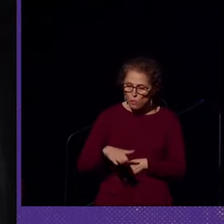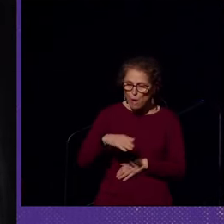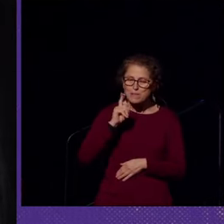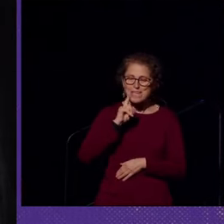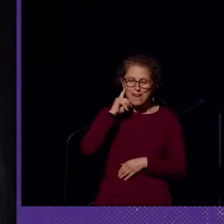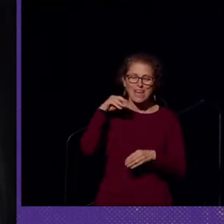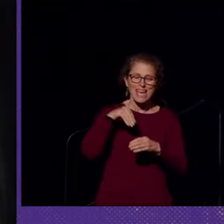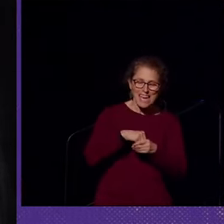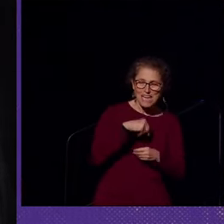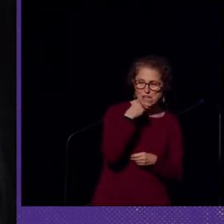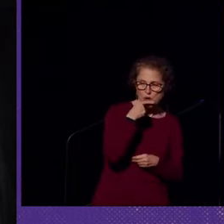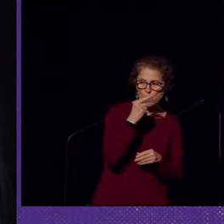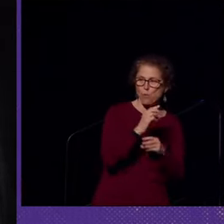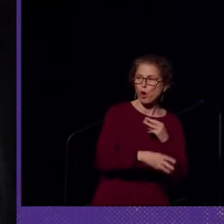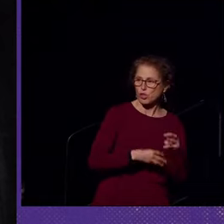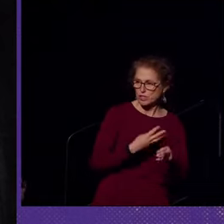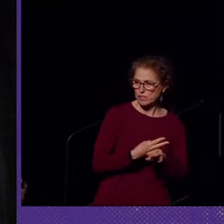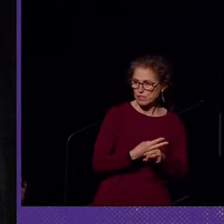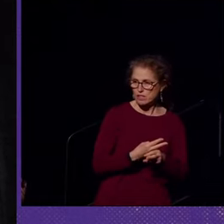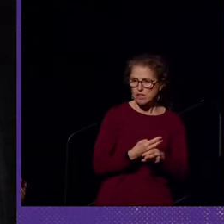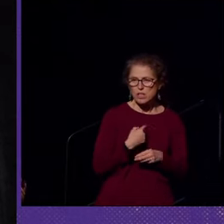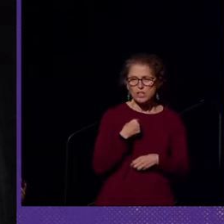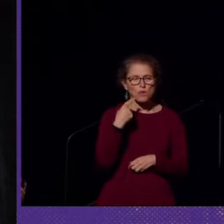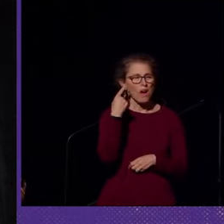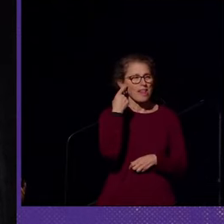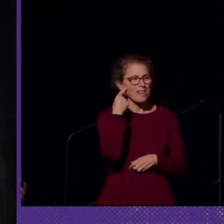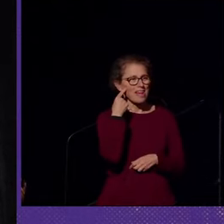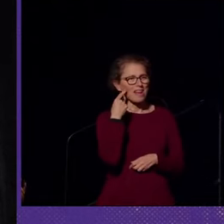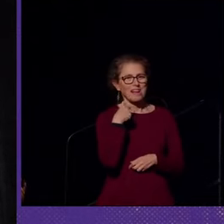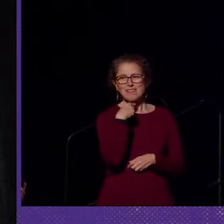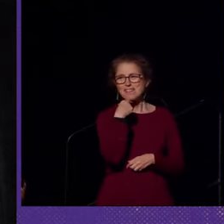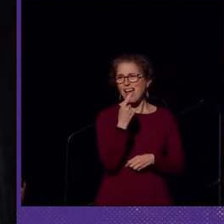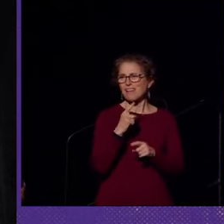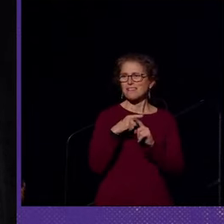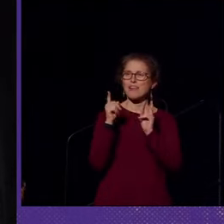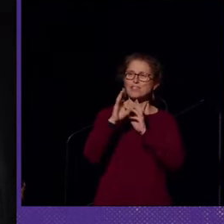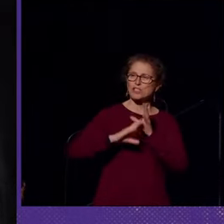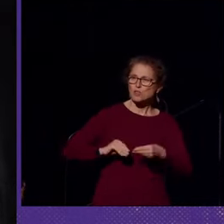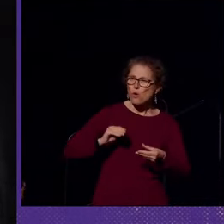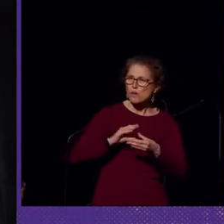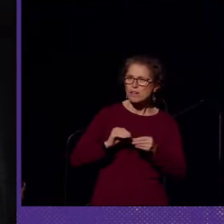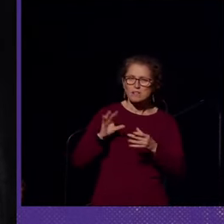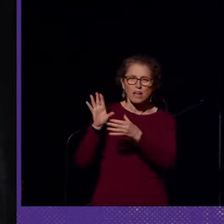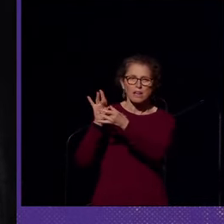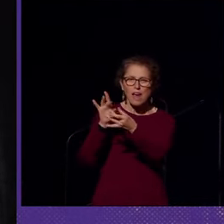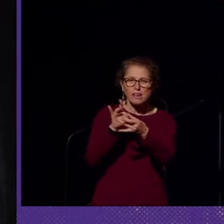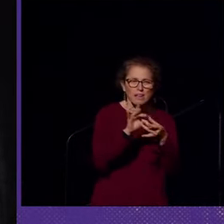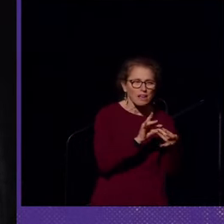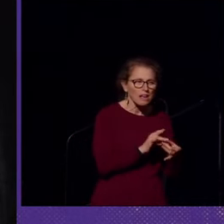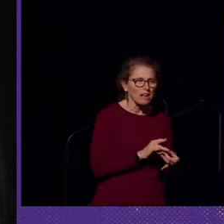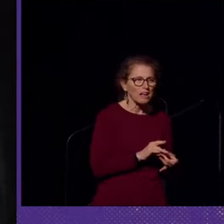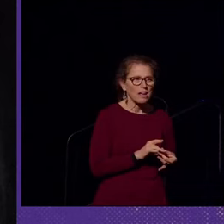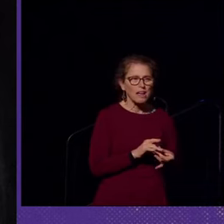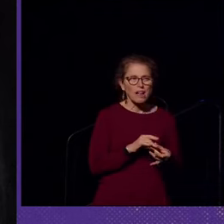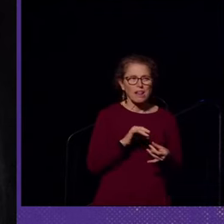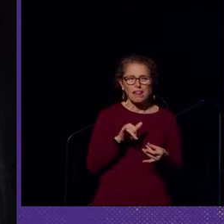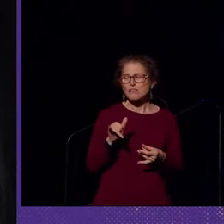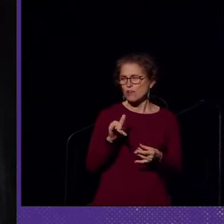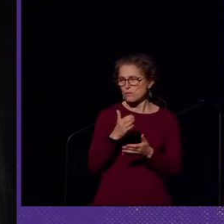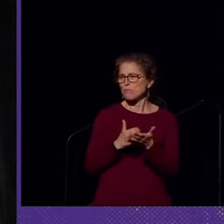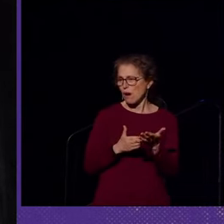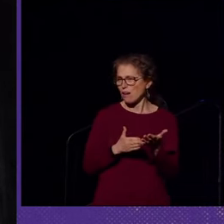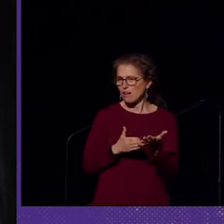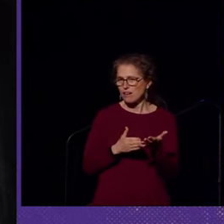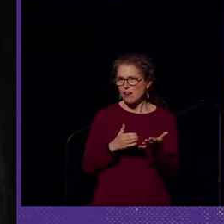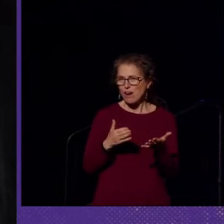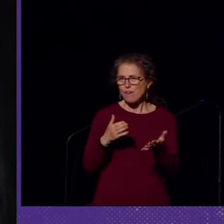world. And I think telling different stories and connecting, I that's also part of